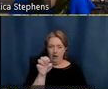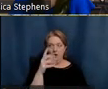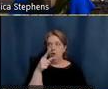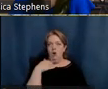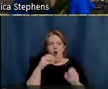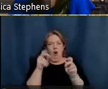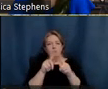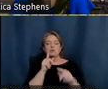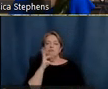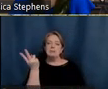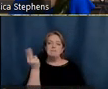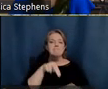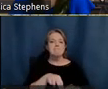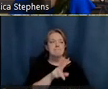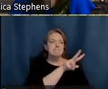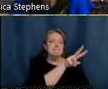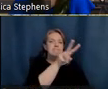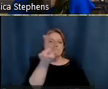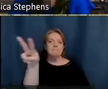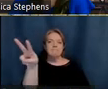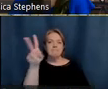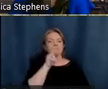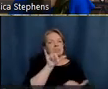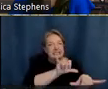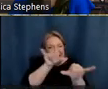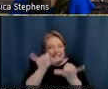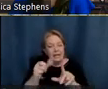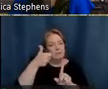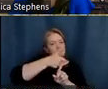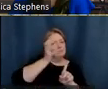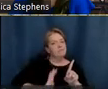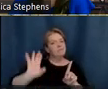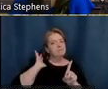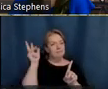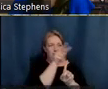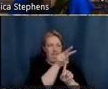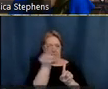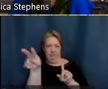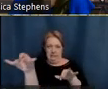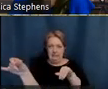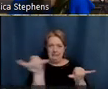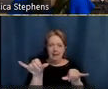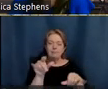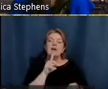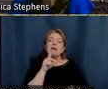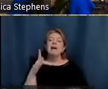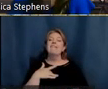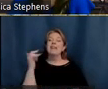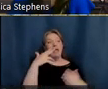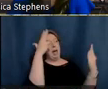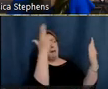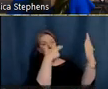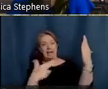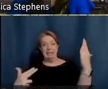all around us. In a manner of speaking, we step into the paintings themselves, and then those same